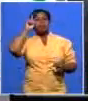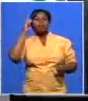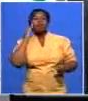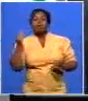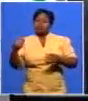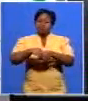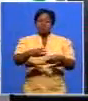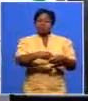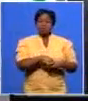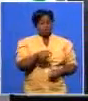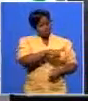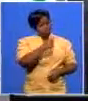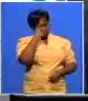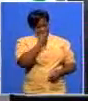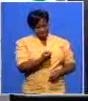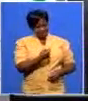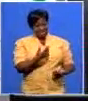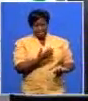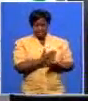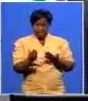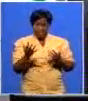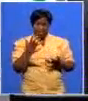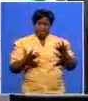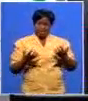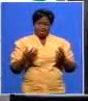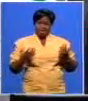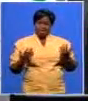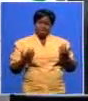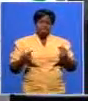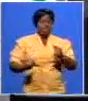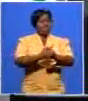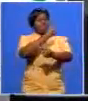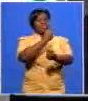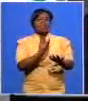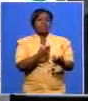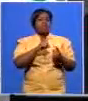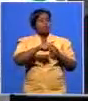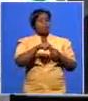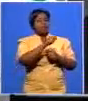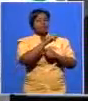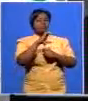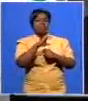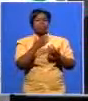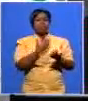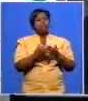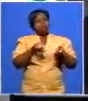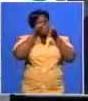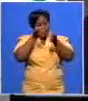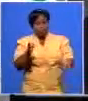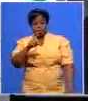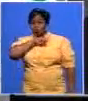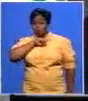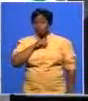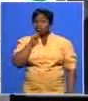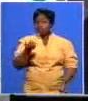have been some probably mixed messages in the approach of of what the ANC wanted to get across to its voter base because advocate robert like